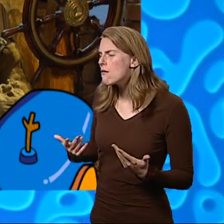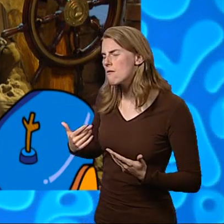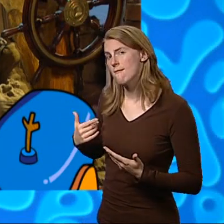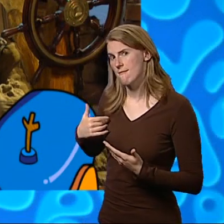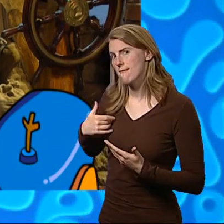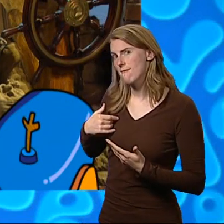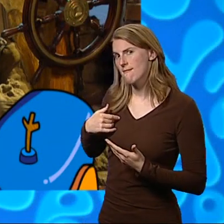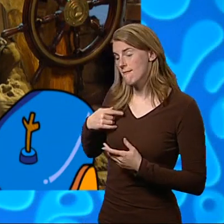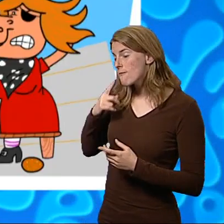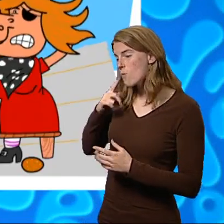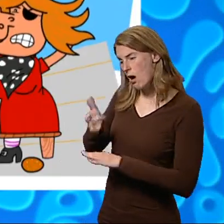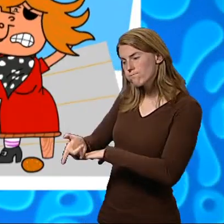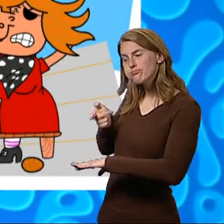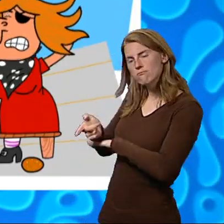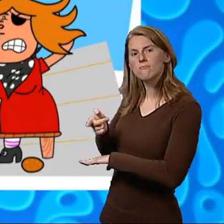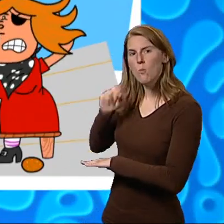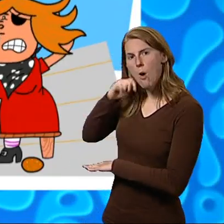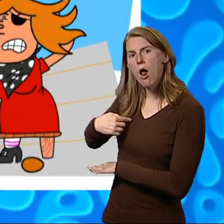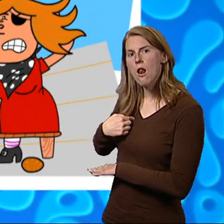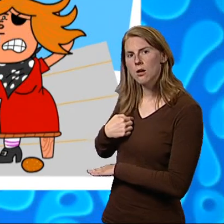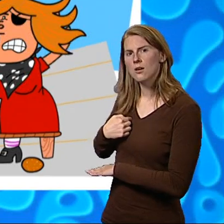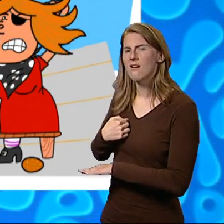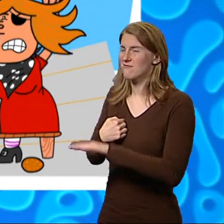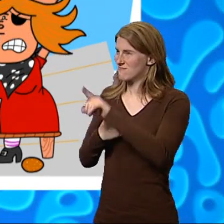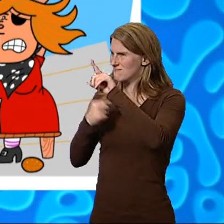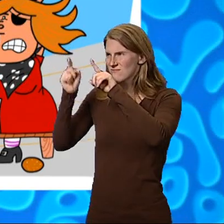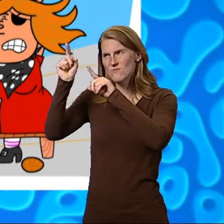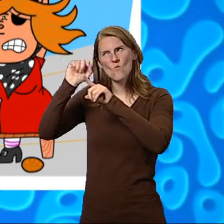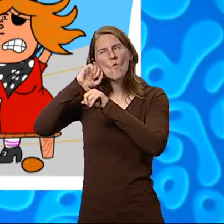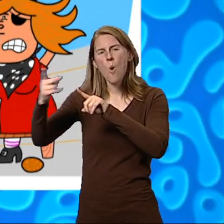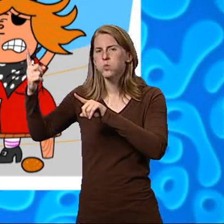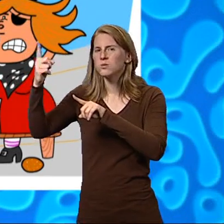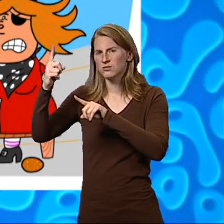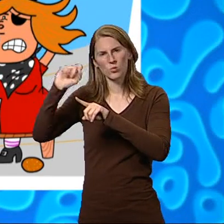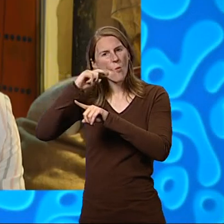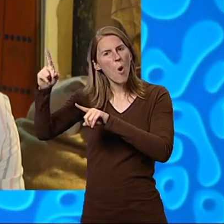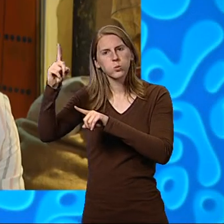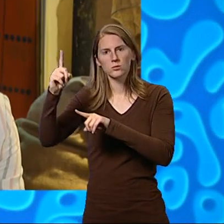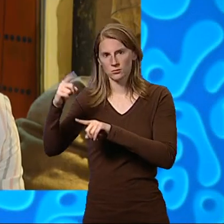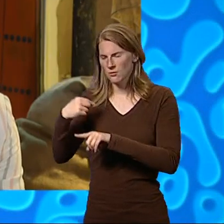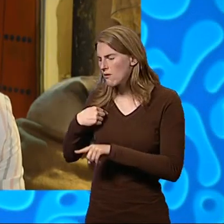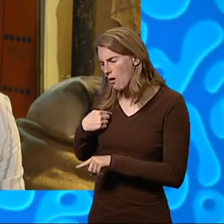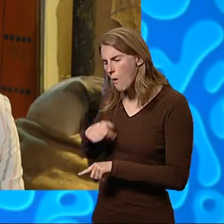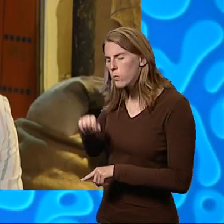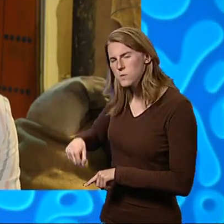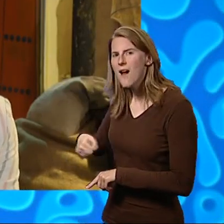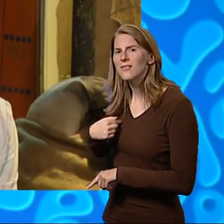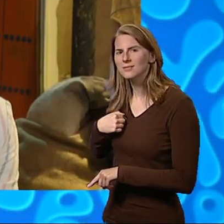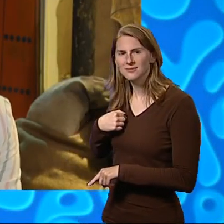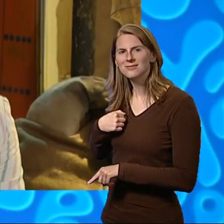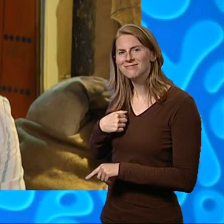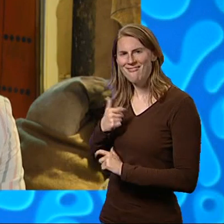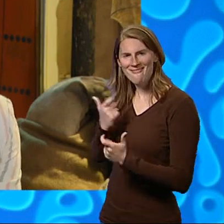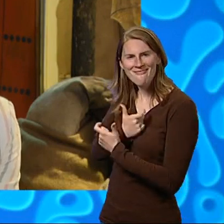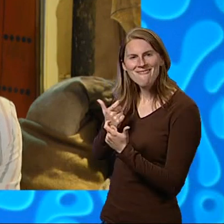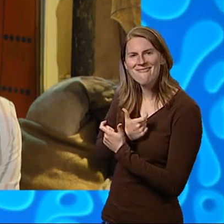with my special cannon. You wouldn't dare, said Patagonia fiercely. Oh, yes, I would, laughed Ziggy,